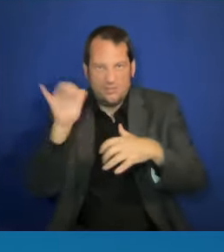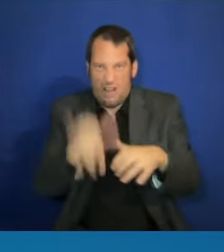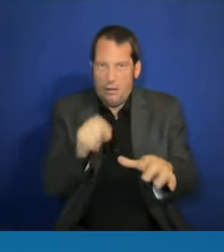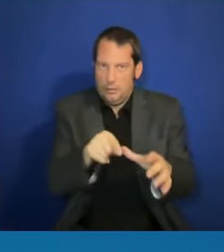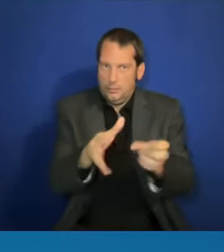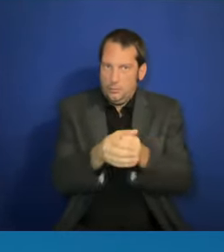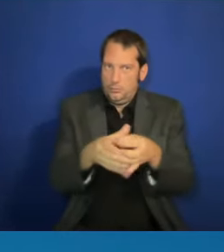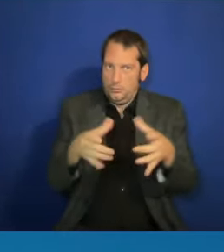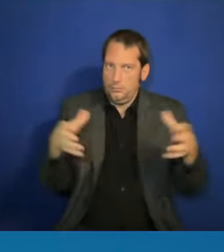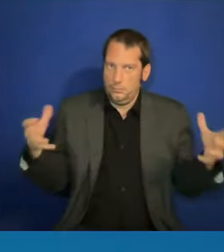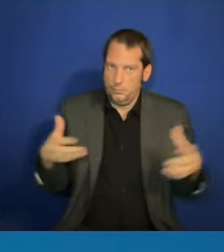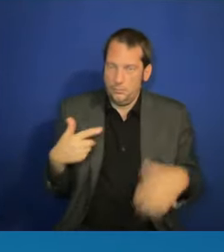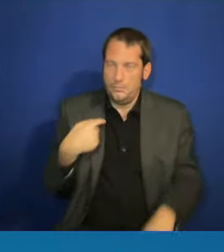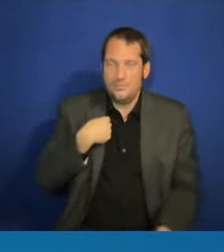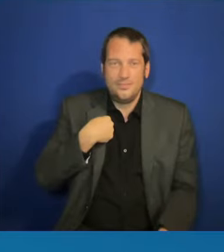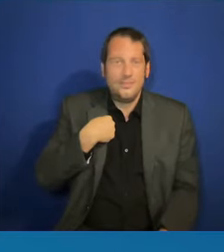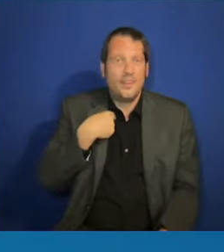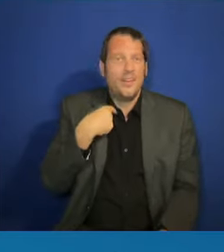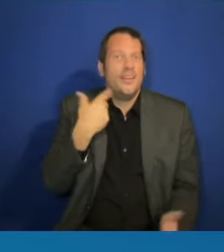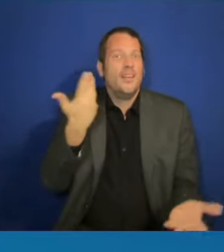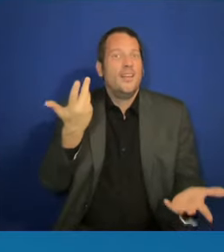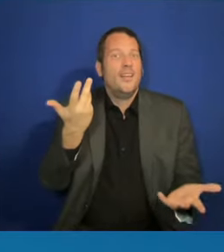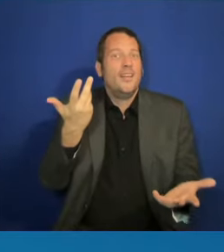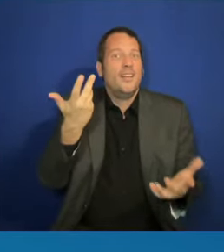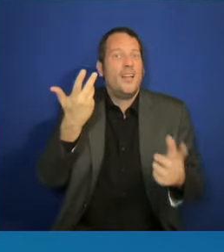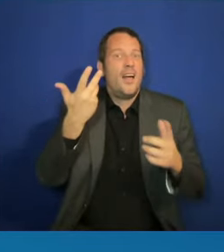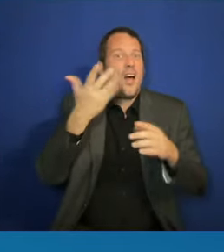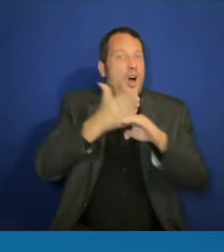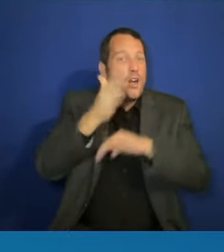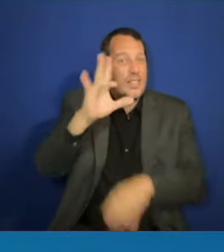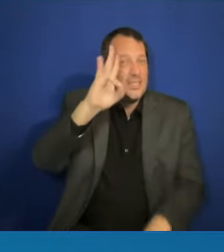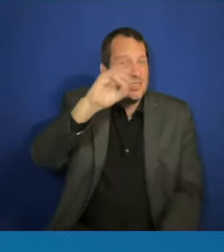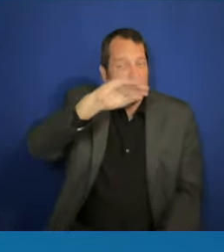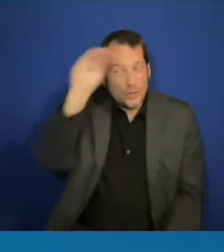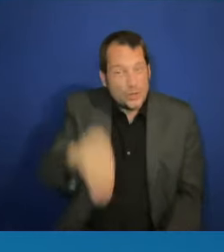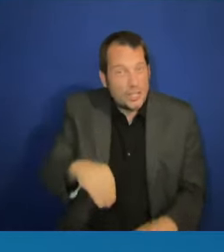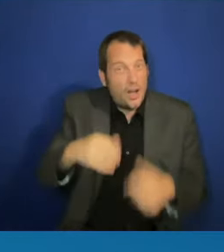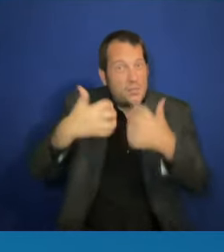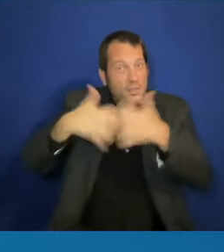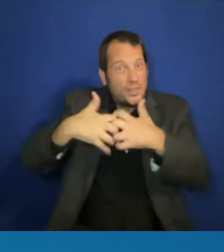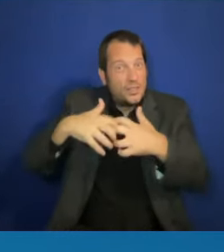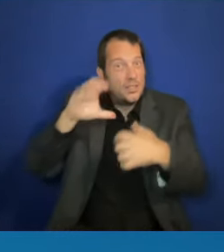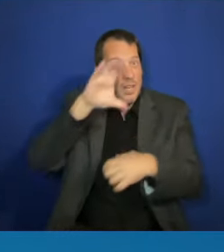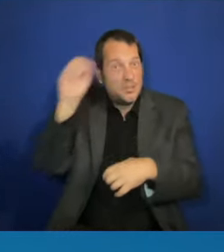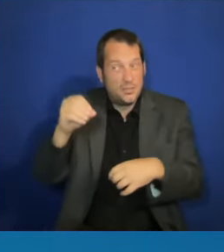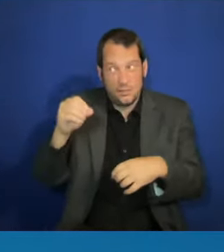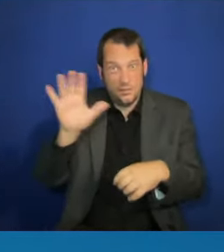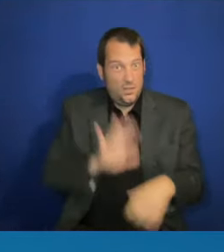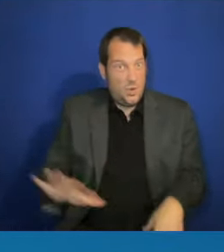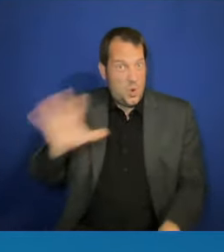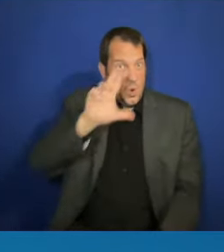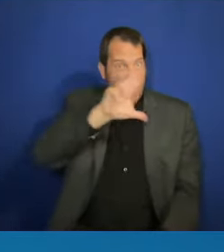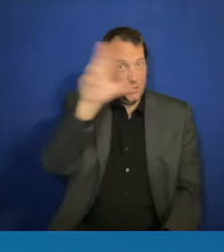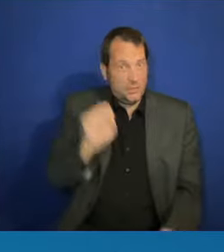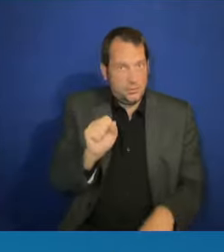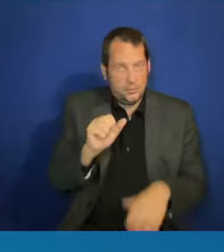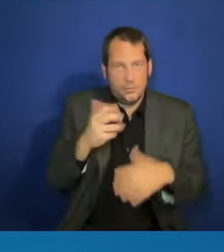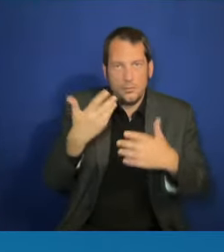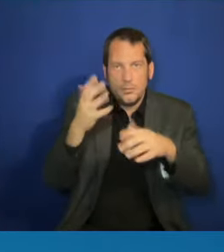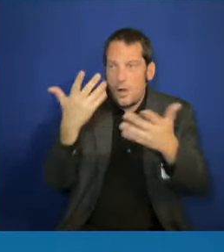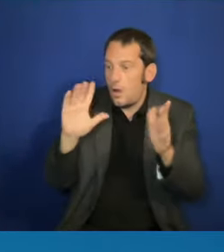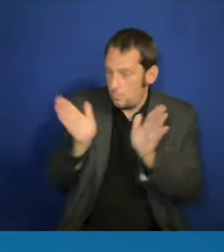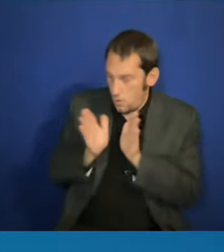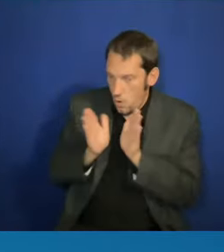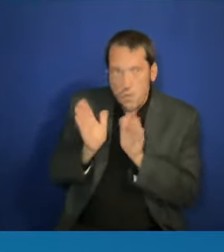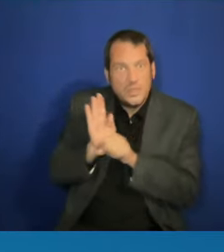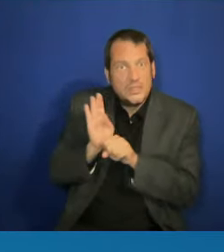in the United States employ 20 or fewer people. They're small businesses. So when we talked